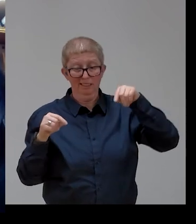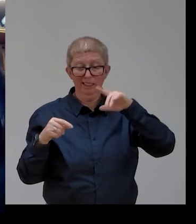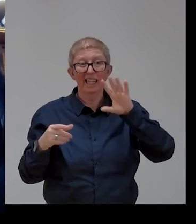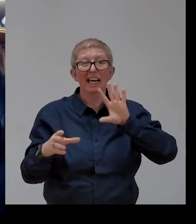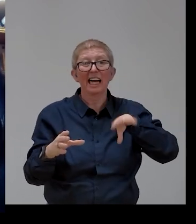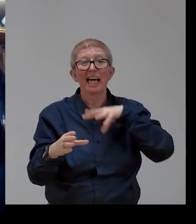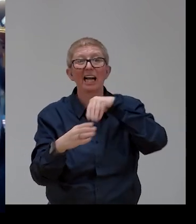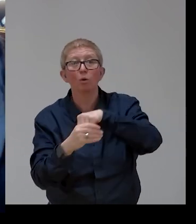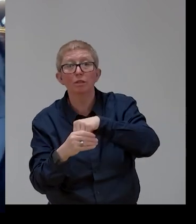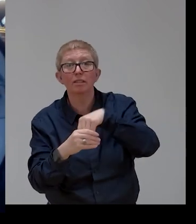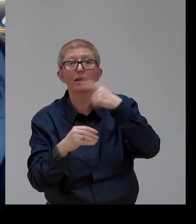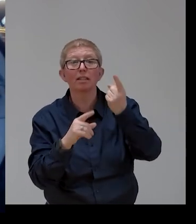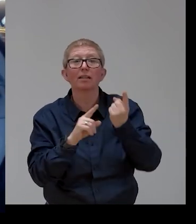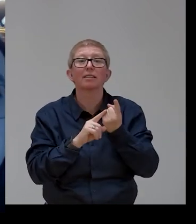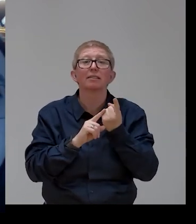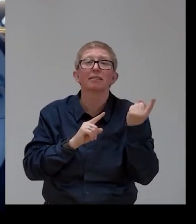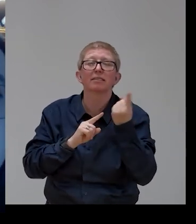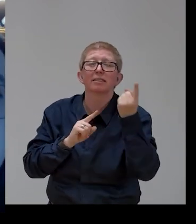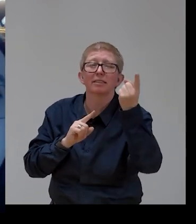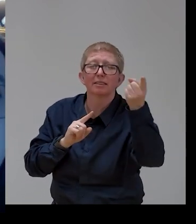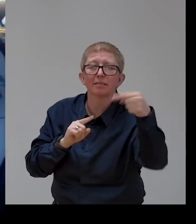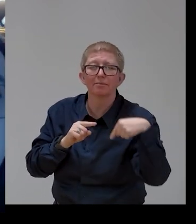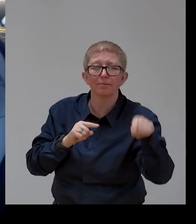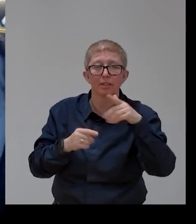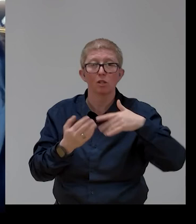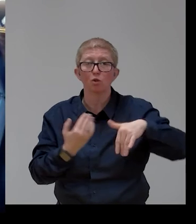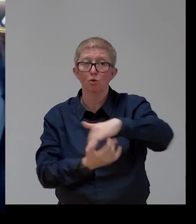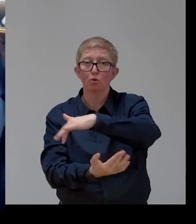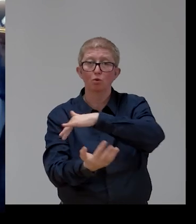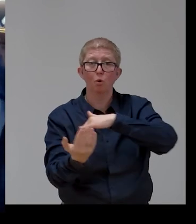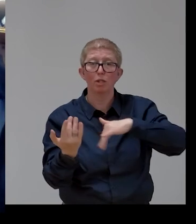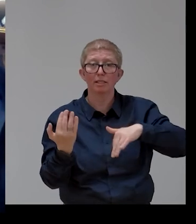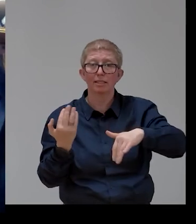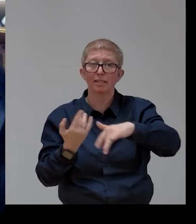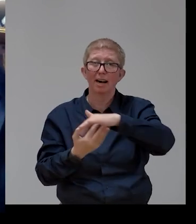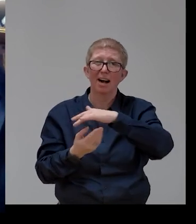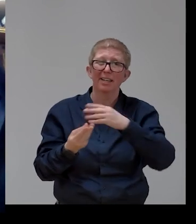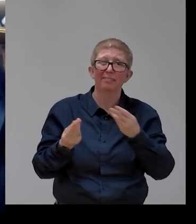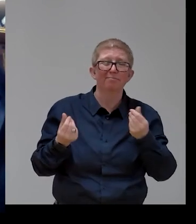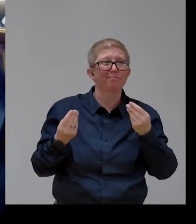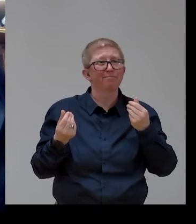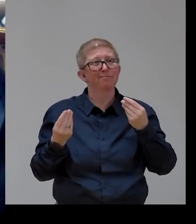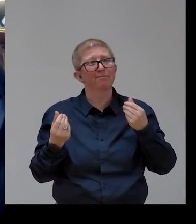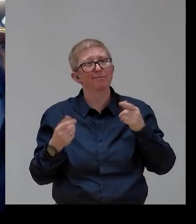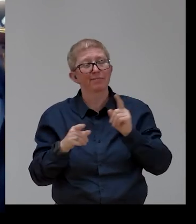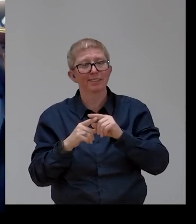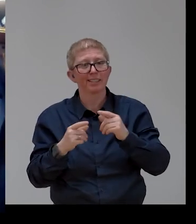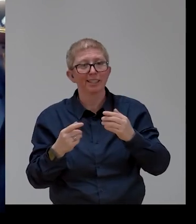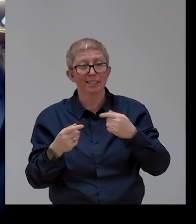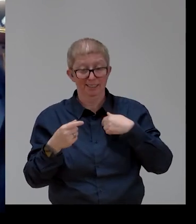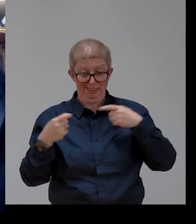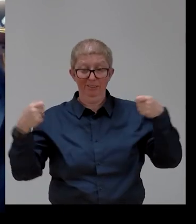ground economic, social and territorial. It's essential tool for